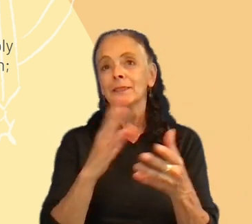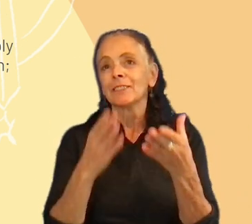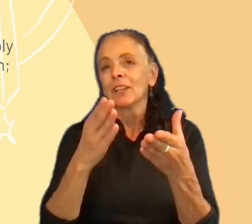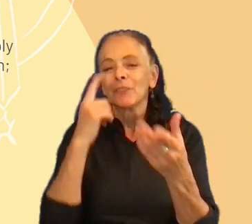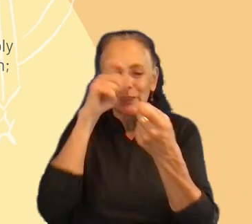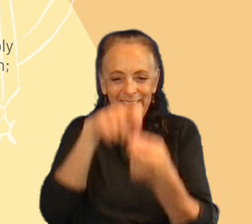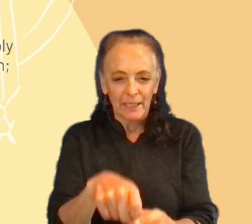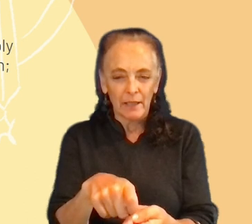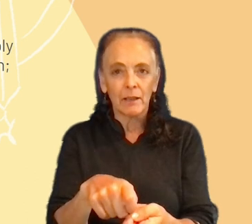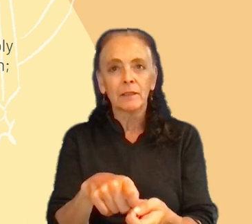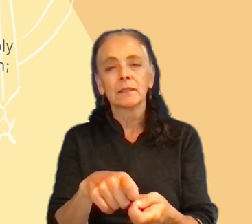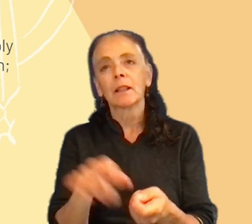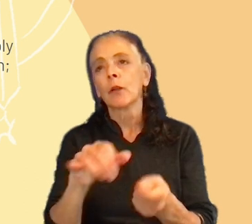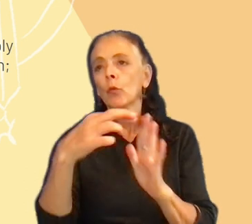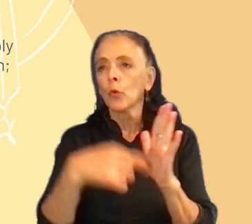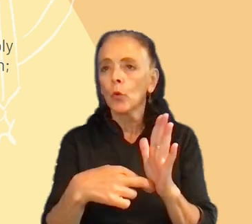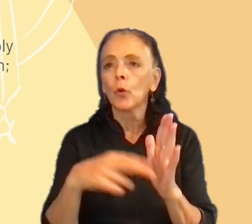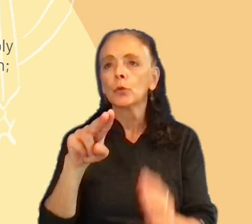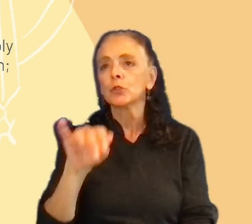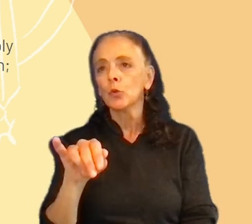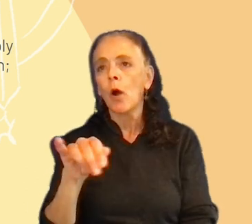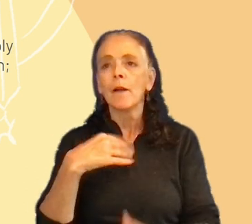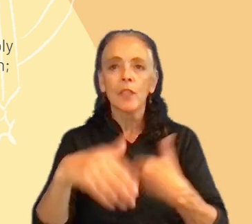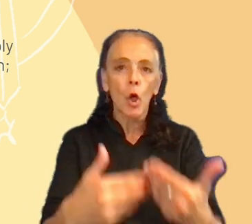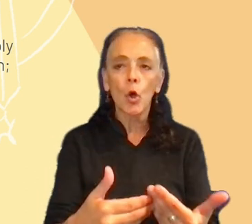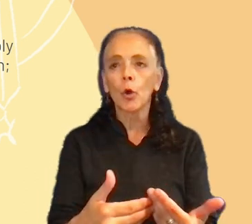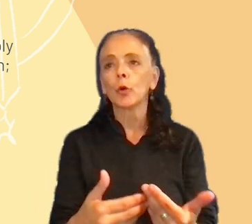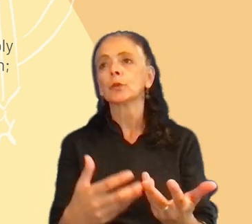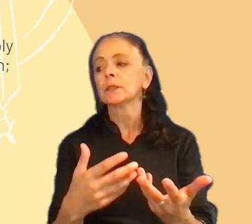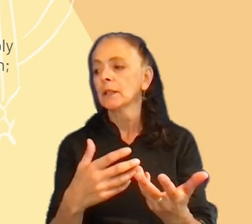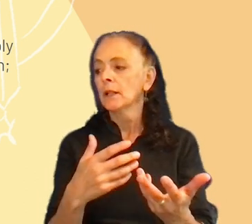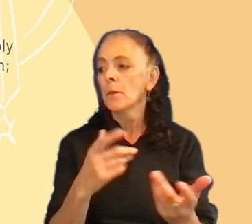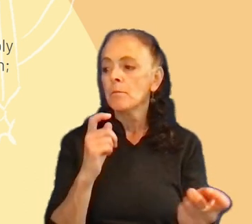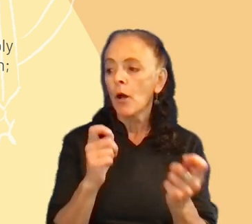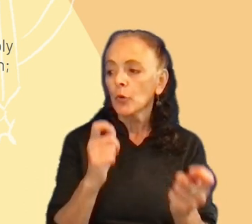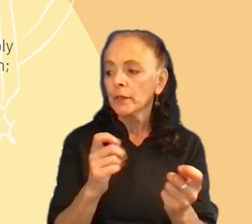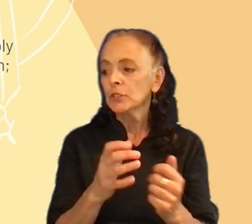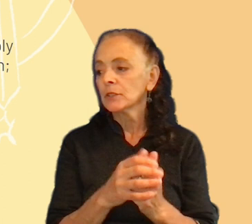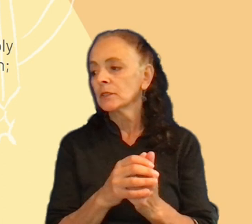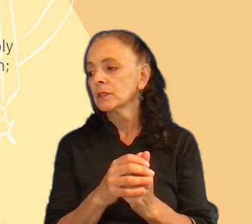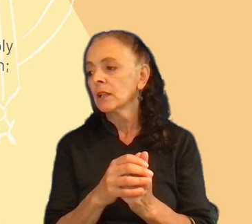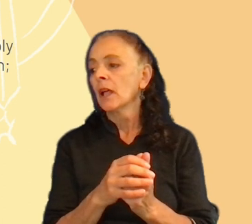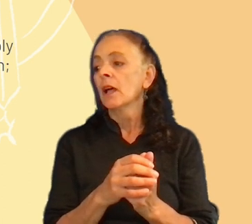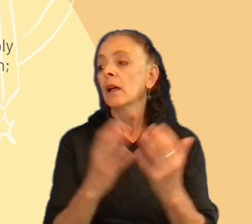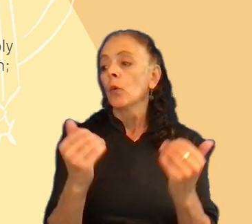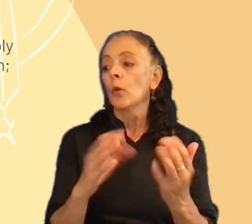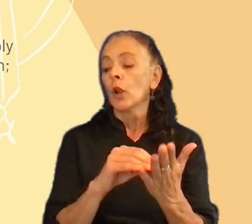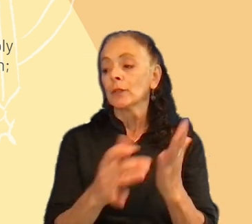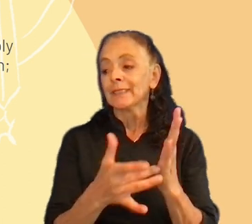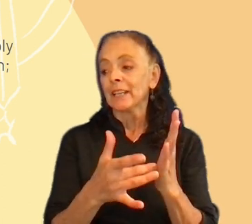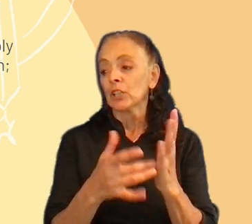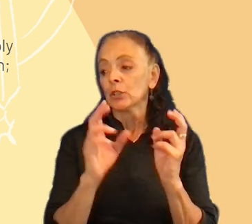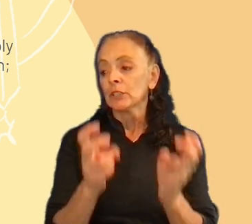such as game rules, UI flows, emojis and moderations. We learned that technical issues were